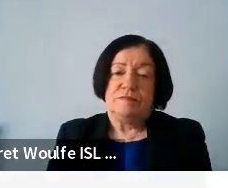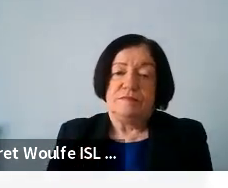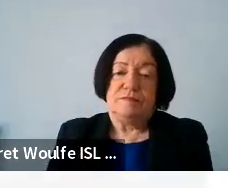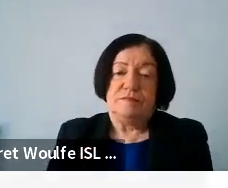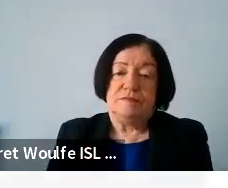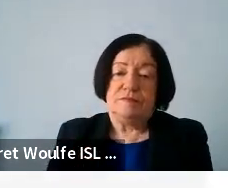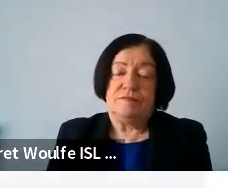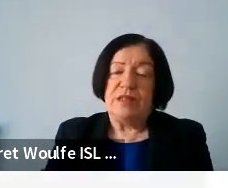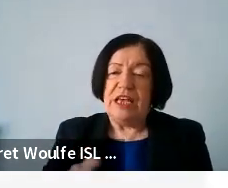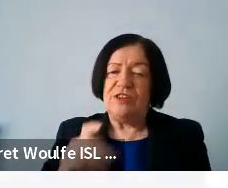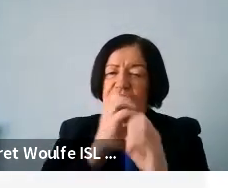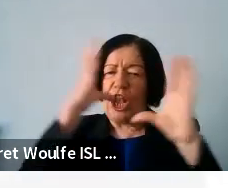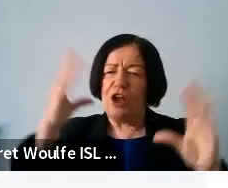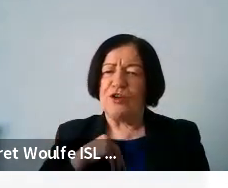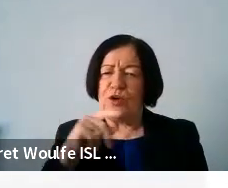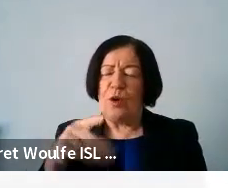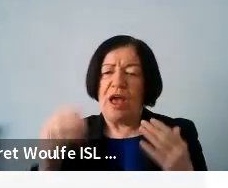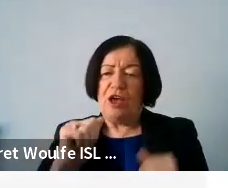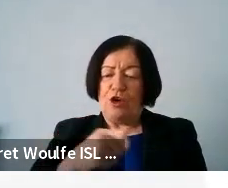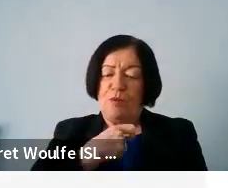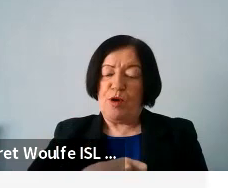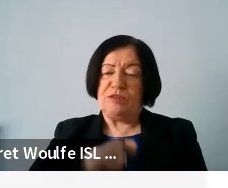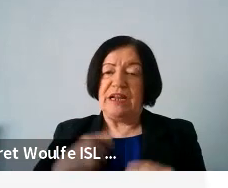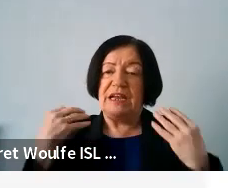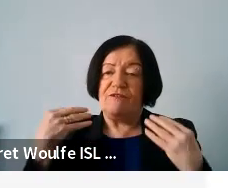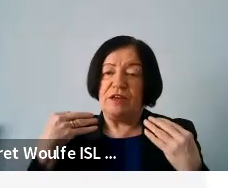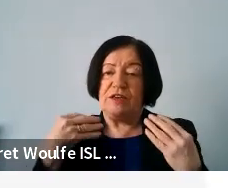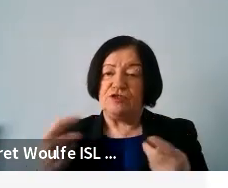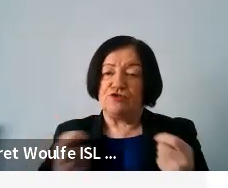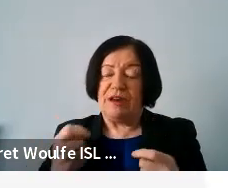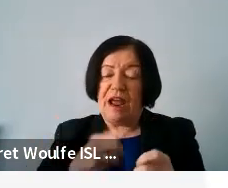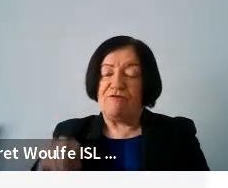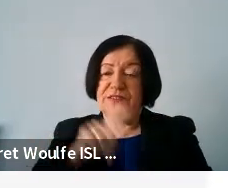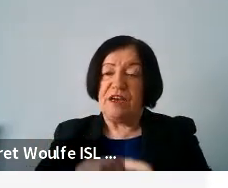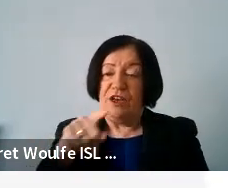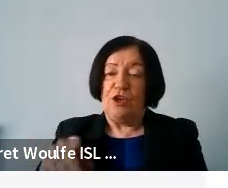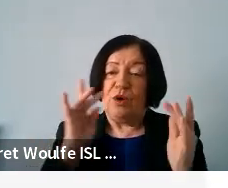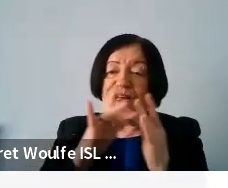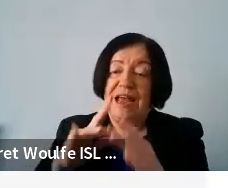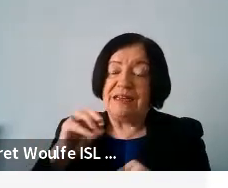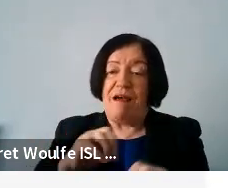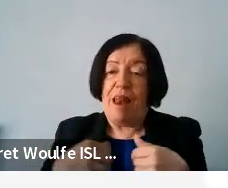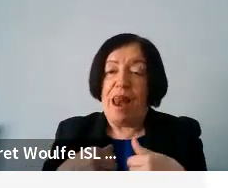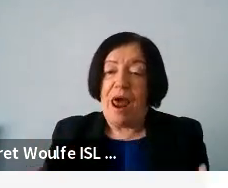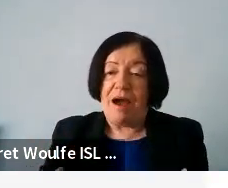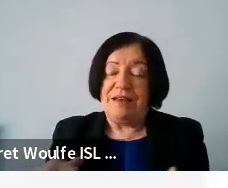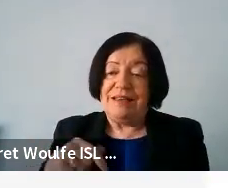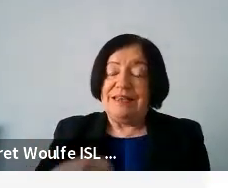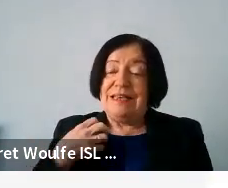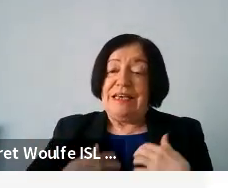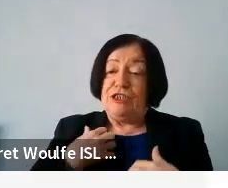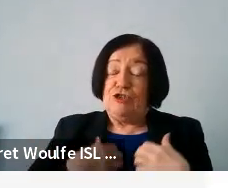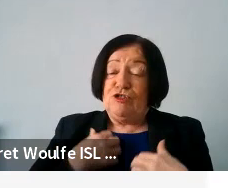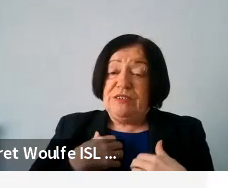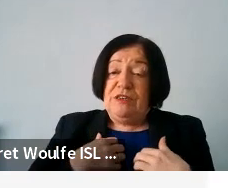Is it clear to you how your personal data is treated every time you connect online? This is interesting because